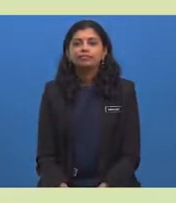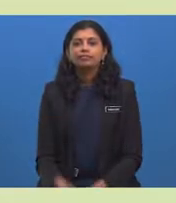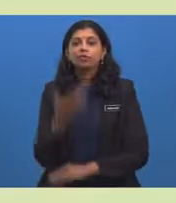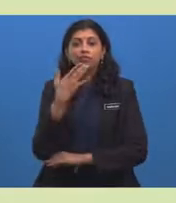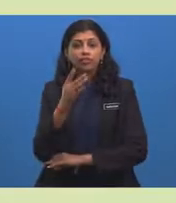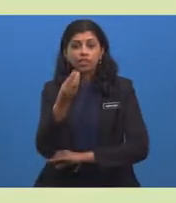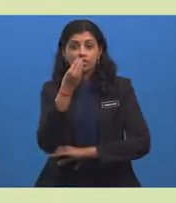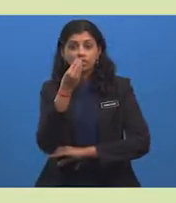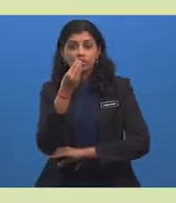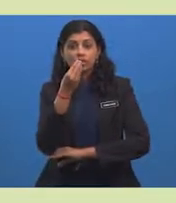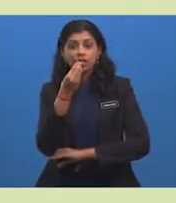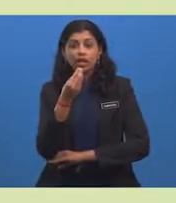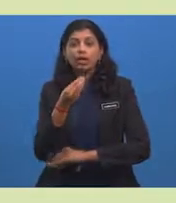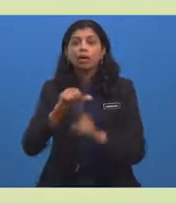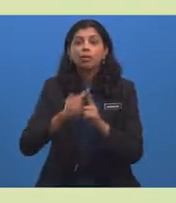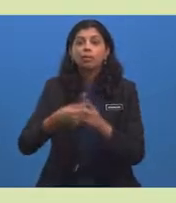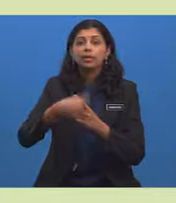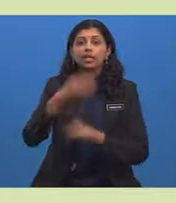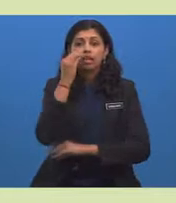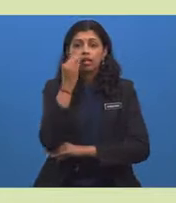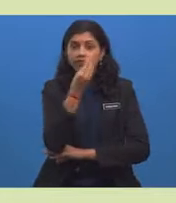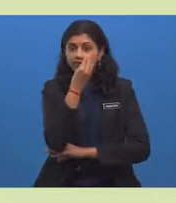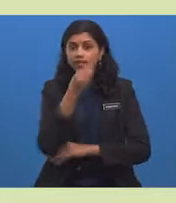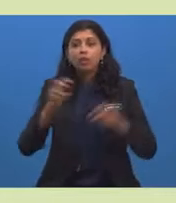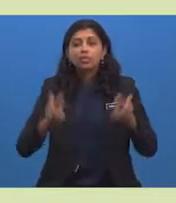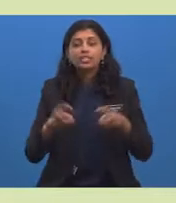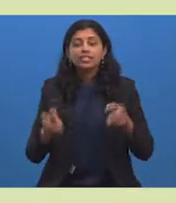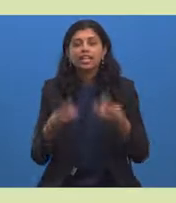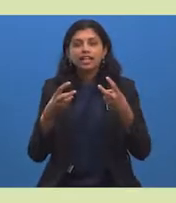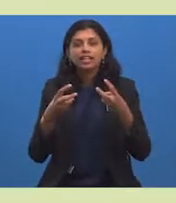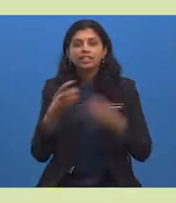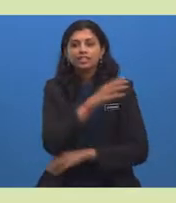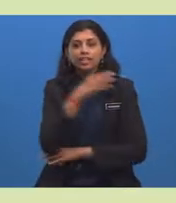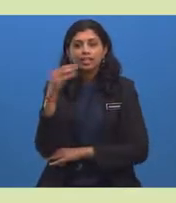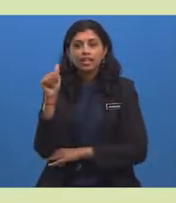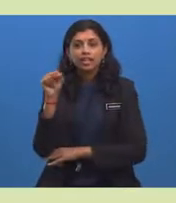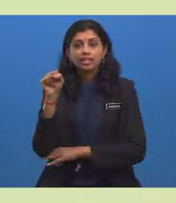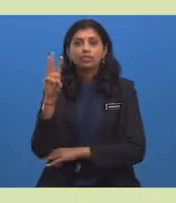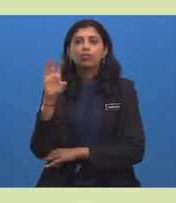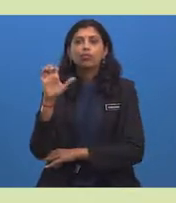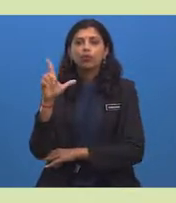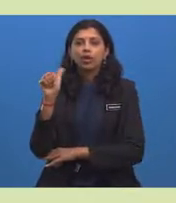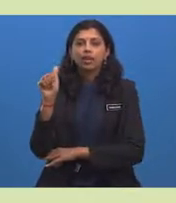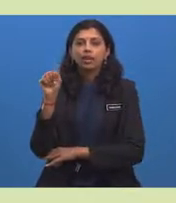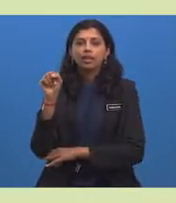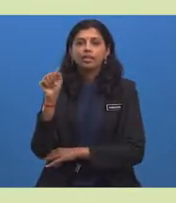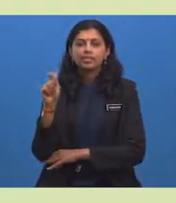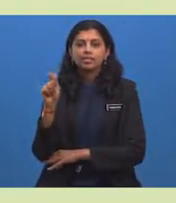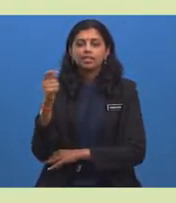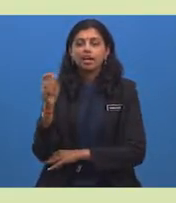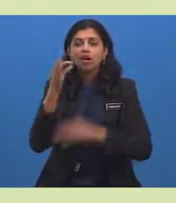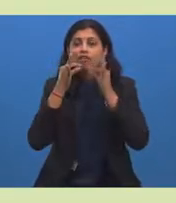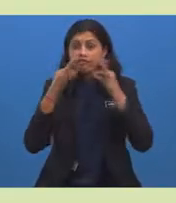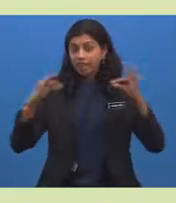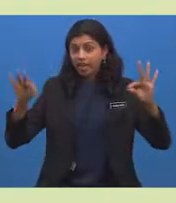Here's a sample answer from Sarah for the task going wave